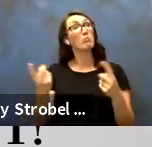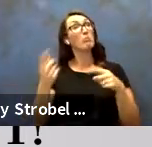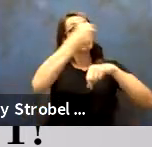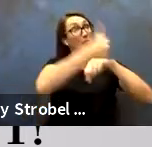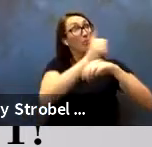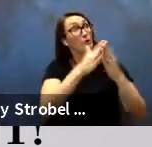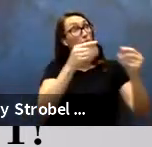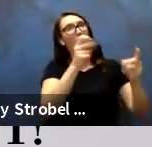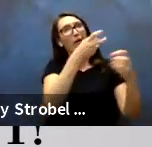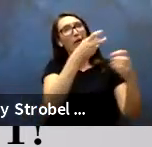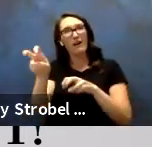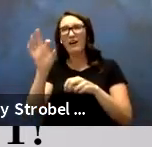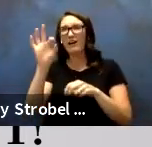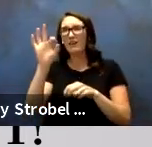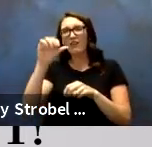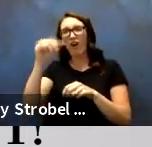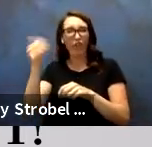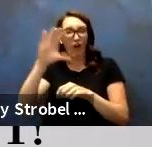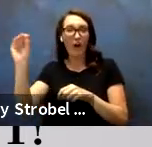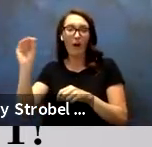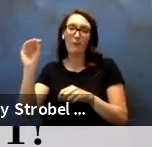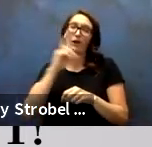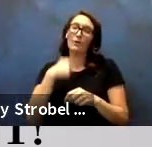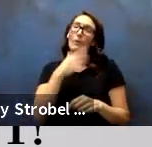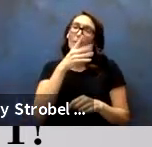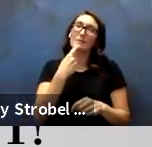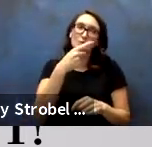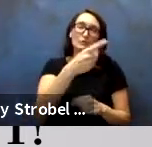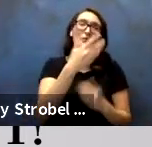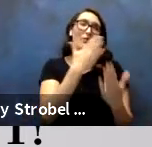going to miss you and wish you all the very best in your retirement.